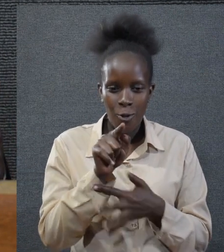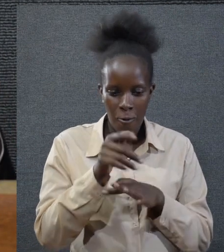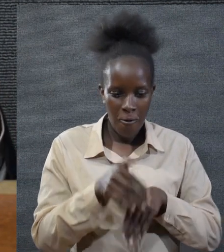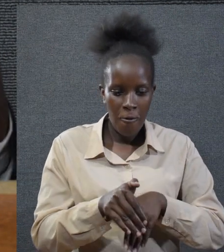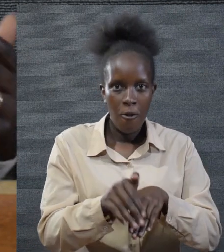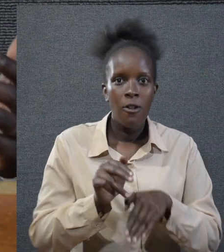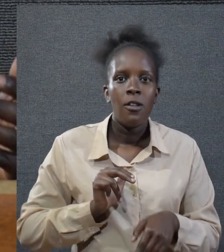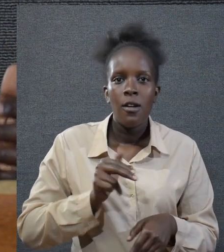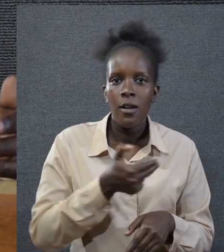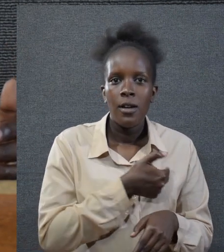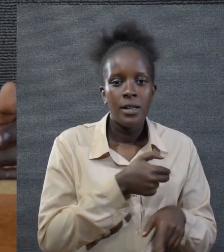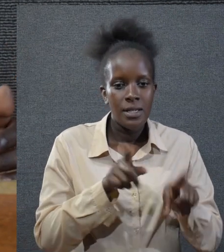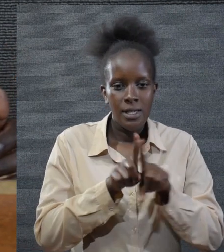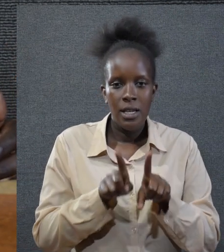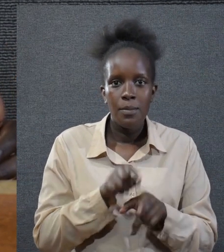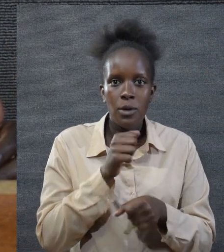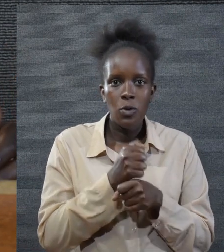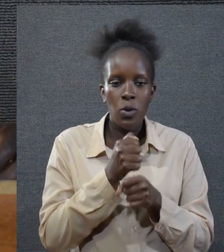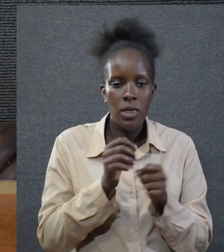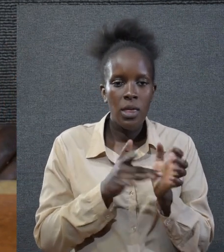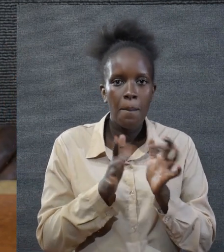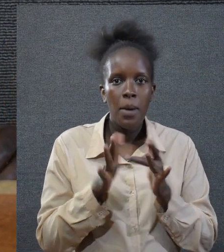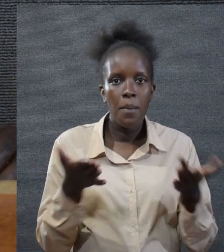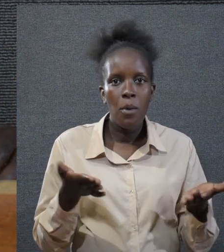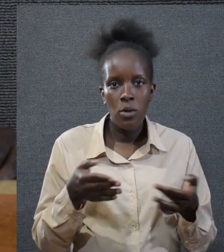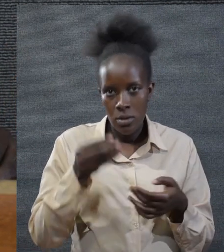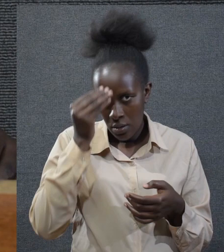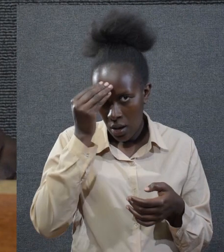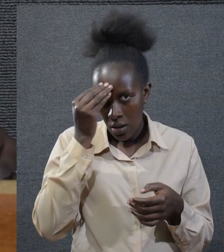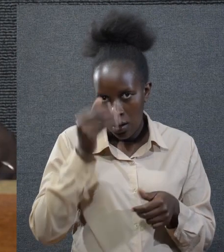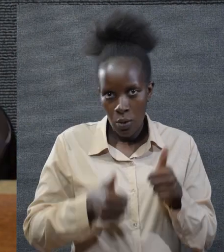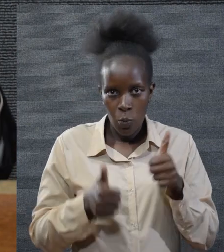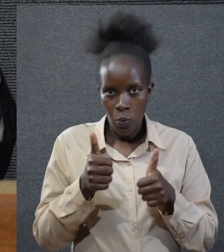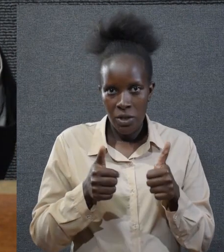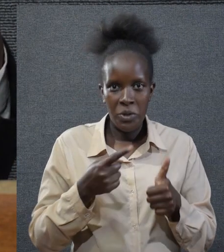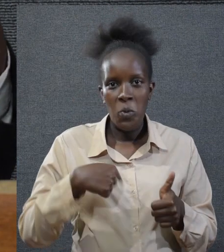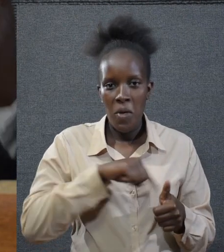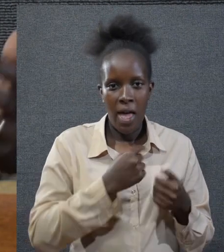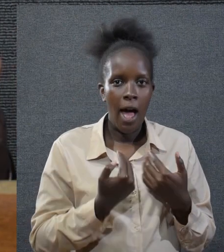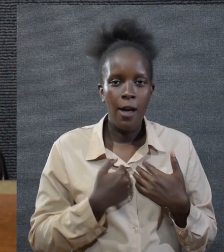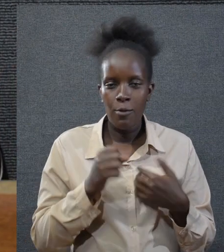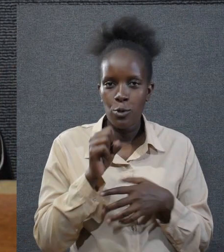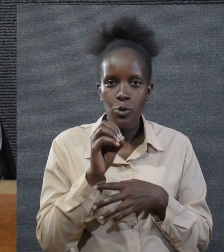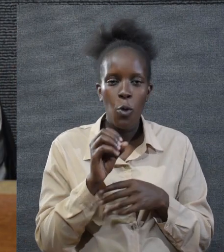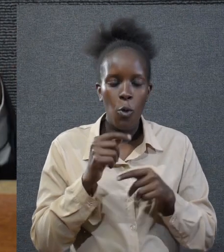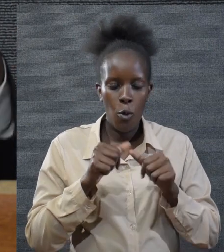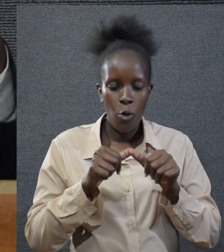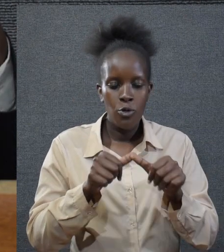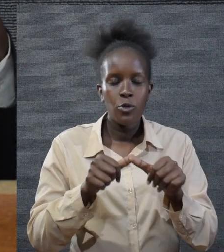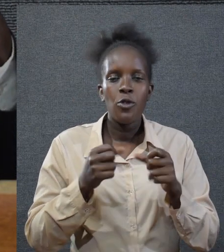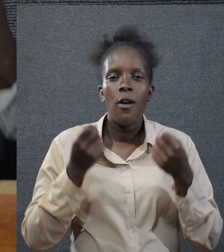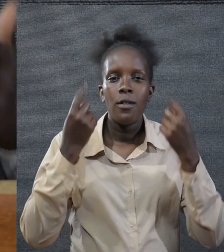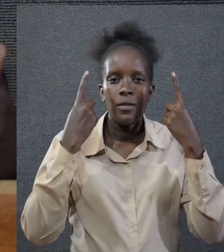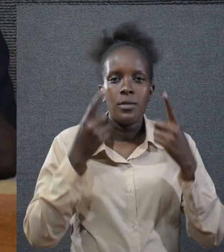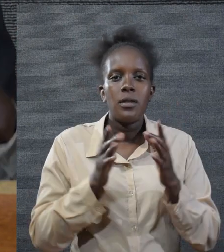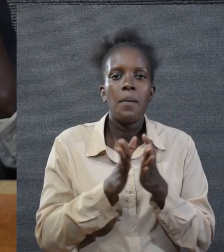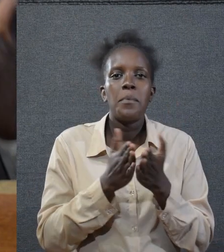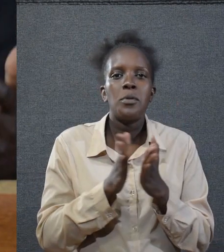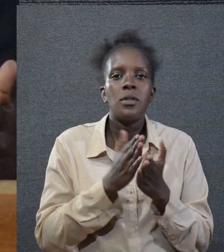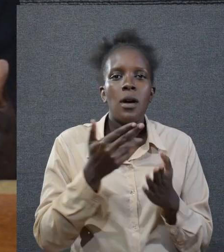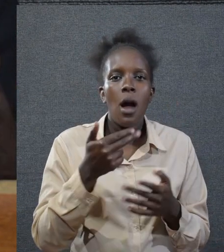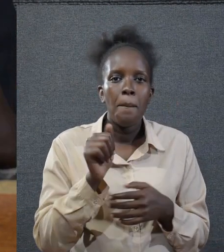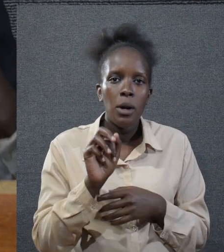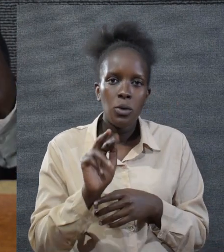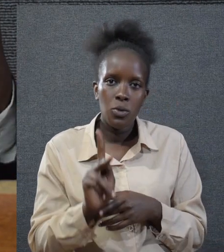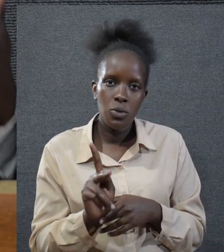that you have been following us, even doing the Bible studies that we have held, so that we can continue to